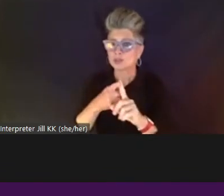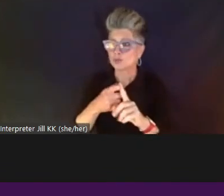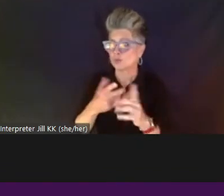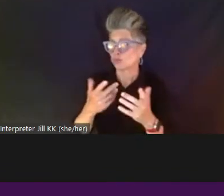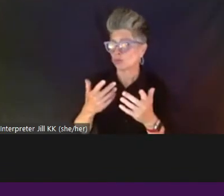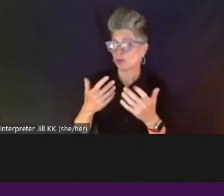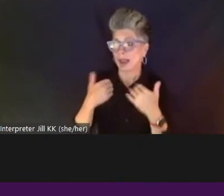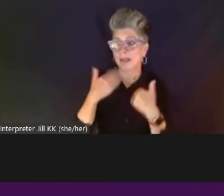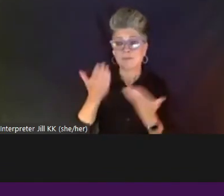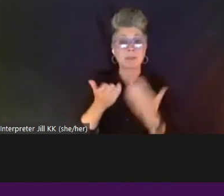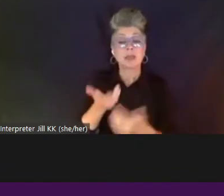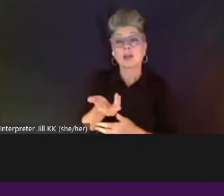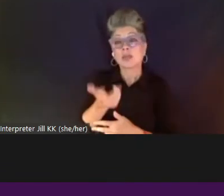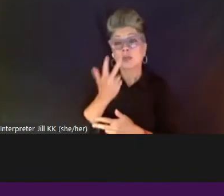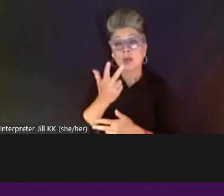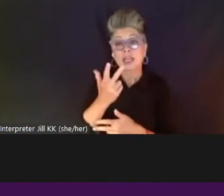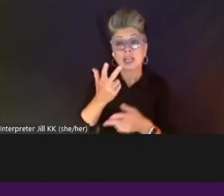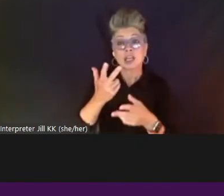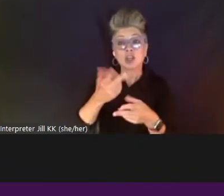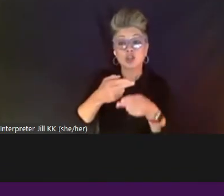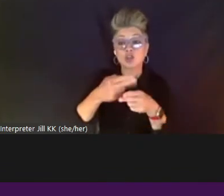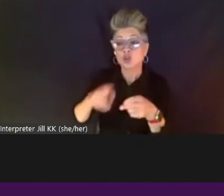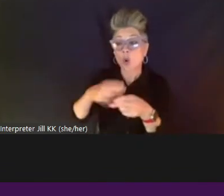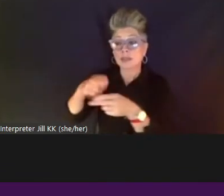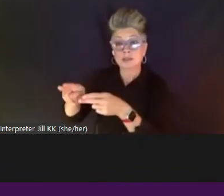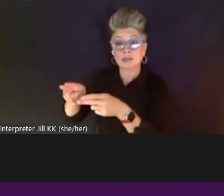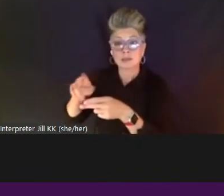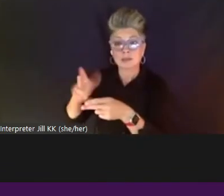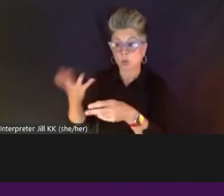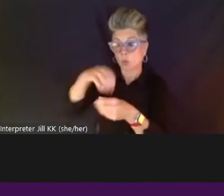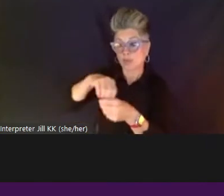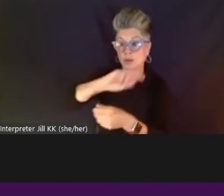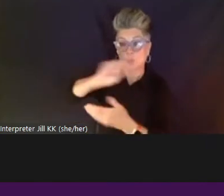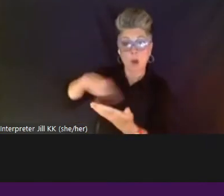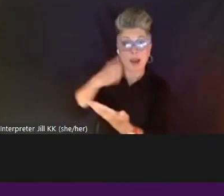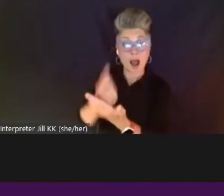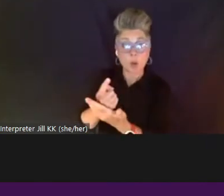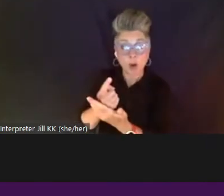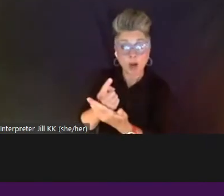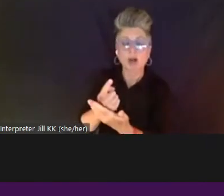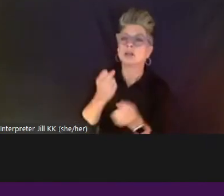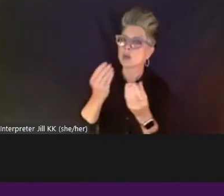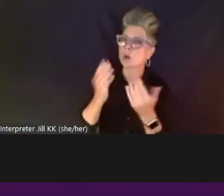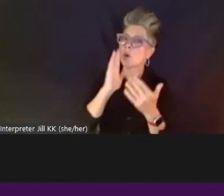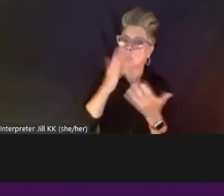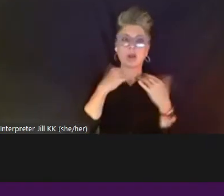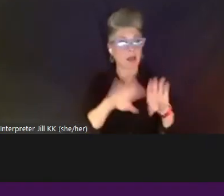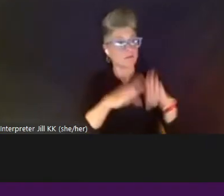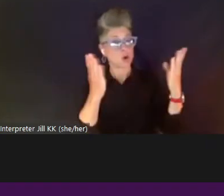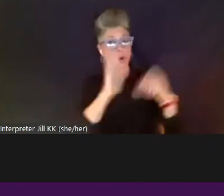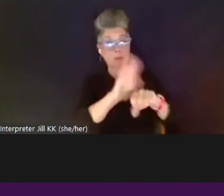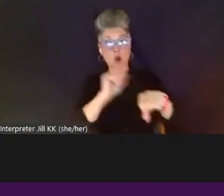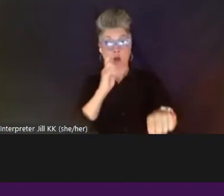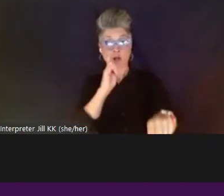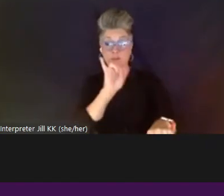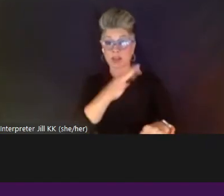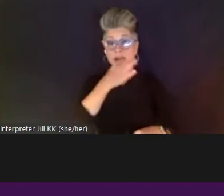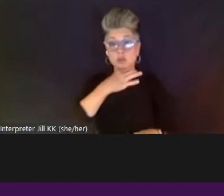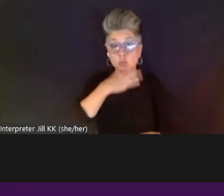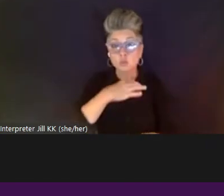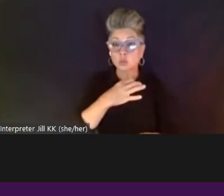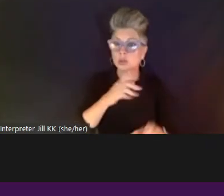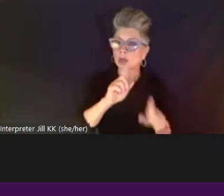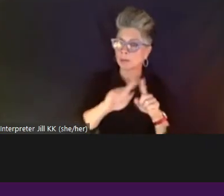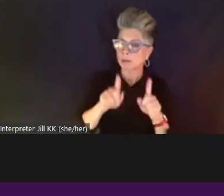shorts in a broadcast hour. So we're going to be putting out an open call for those soon. But we're really, we're, we're